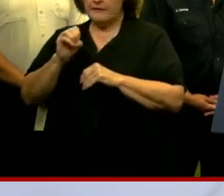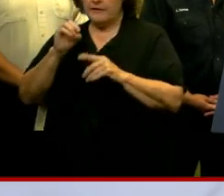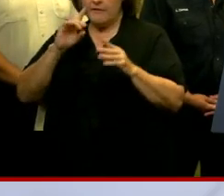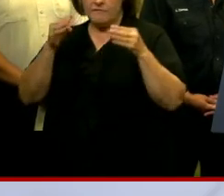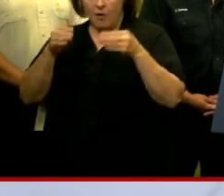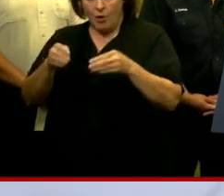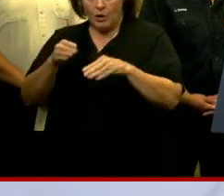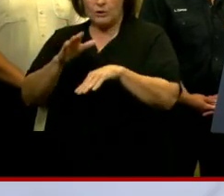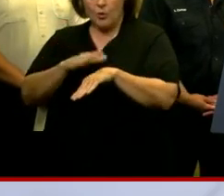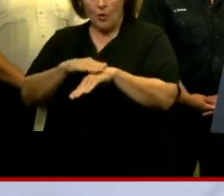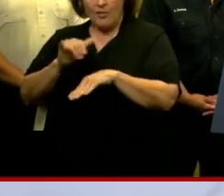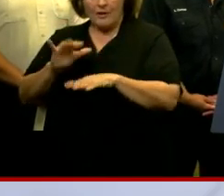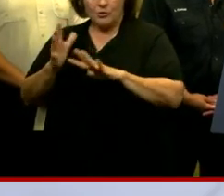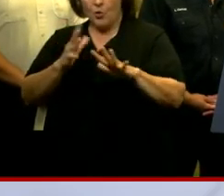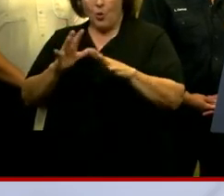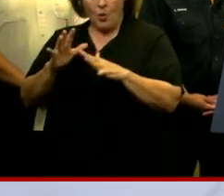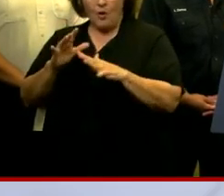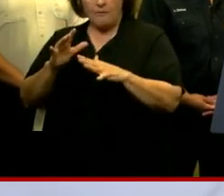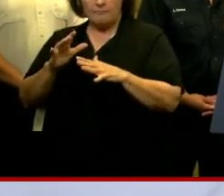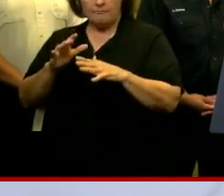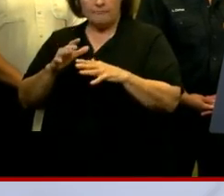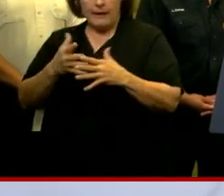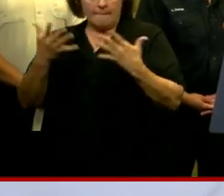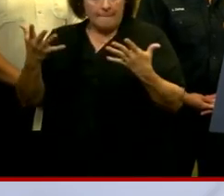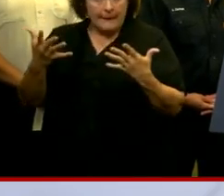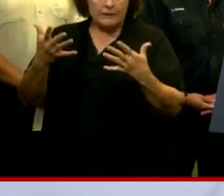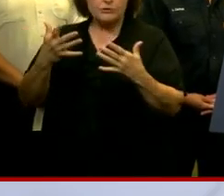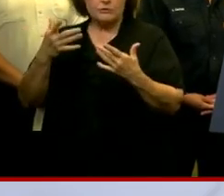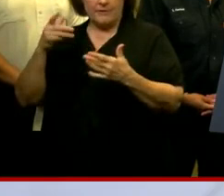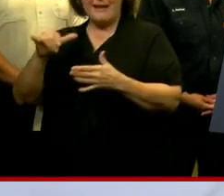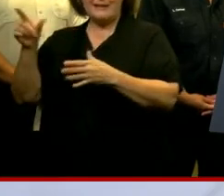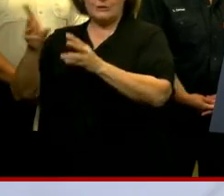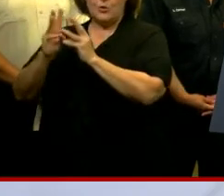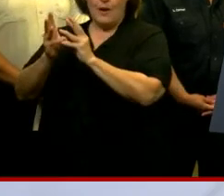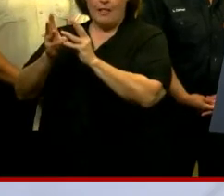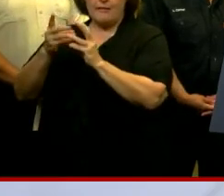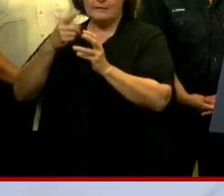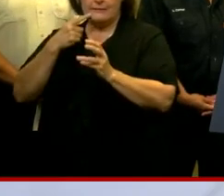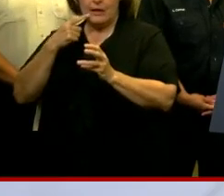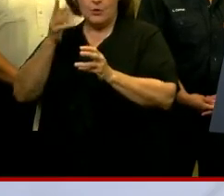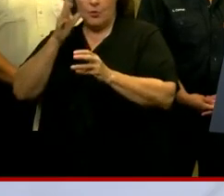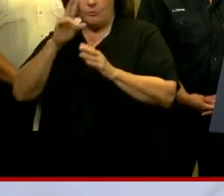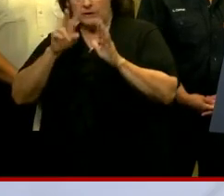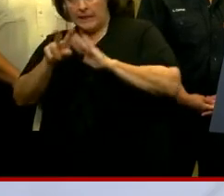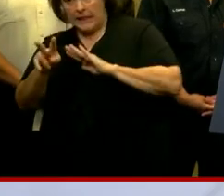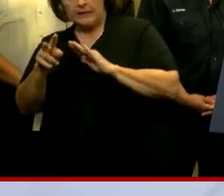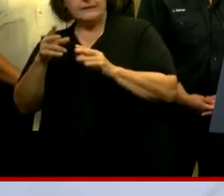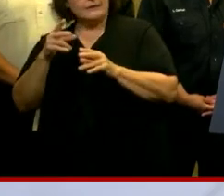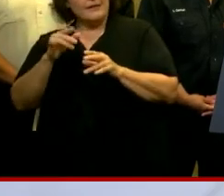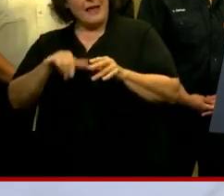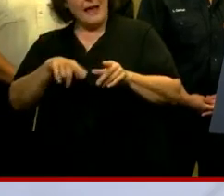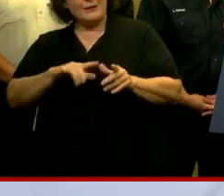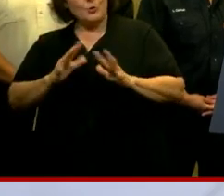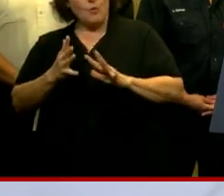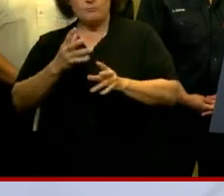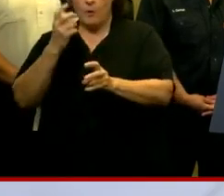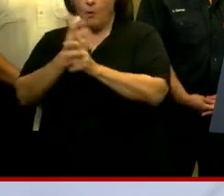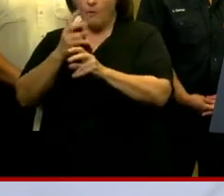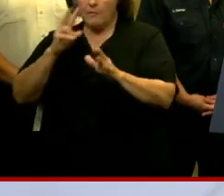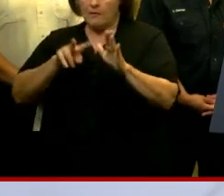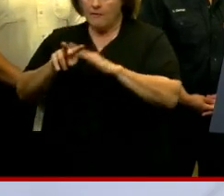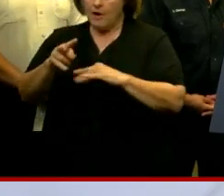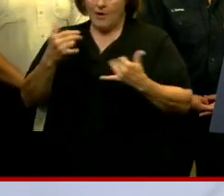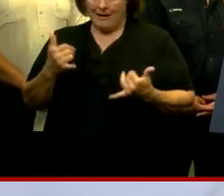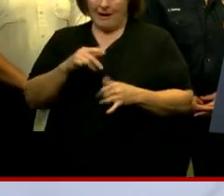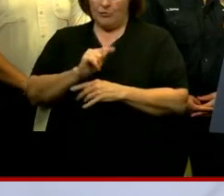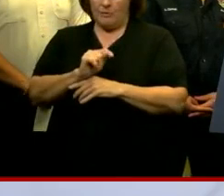on this storm's intensity, which is the most difficult thing the Weather Service will tell you to predict. It's very difficult to predict. You know, we're at a tropical